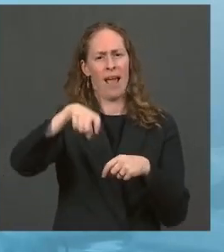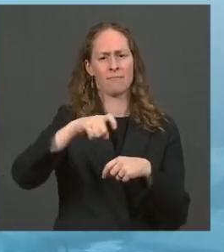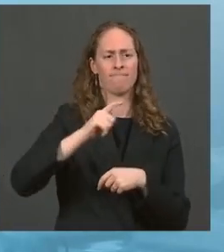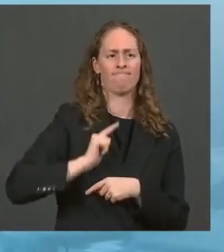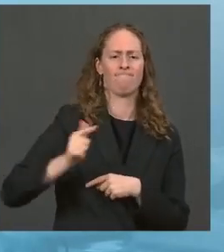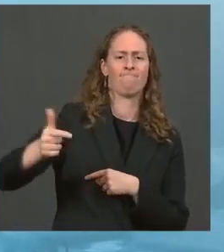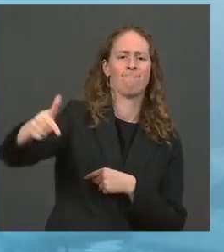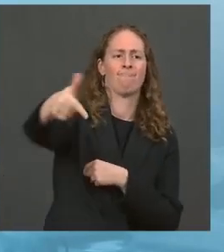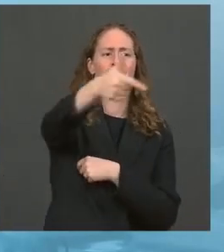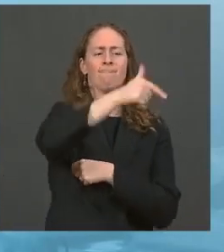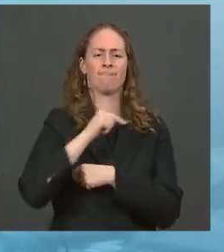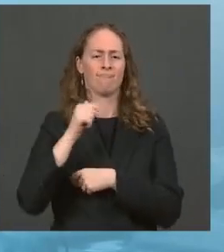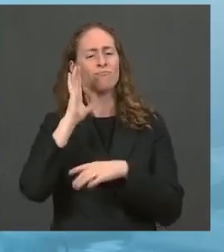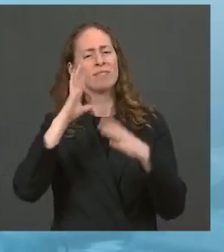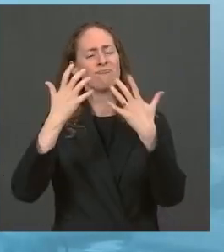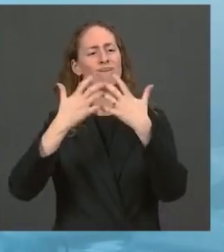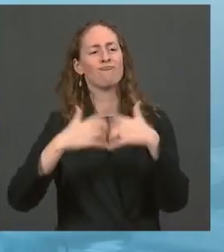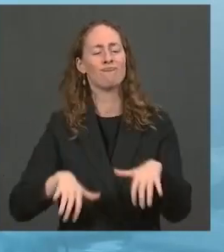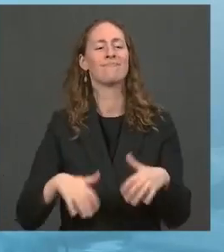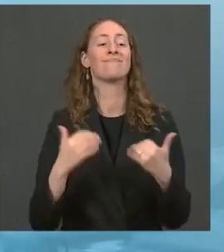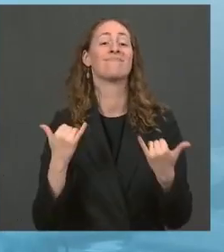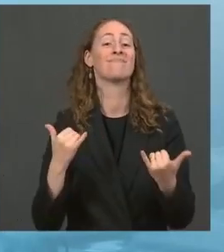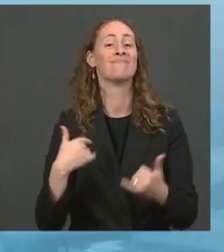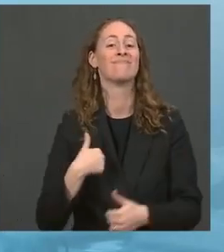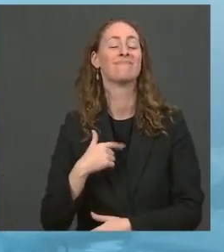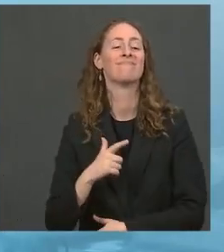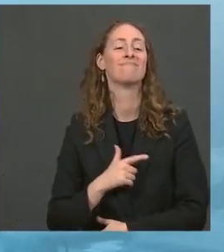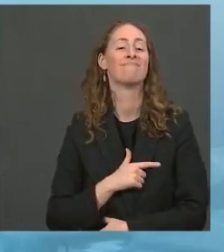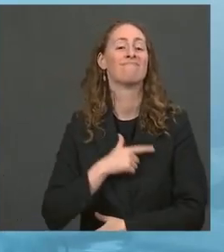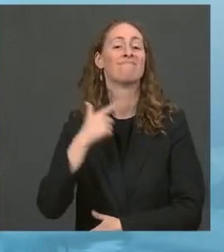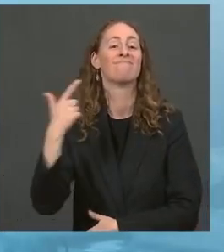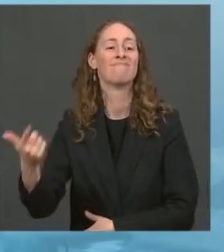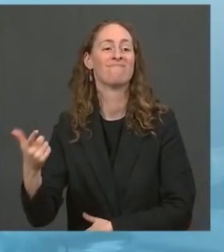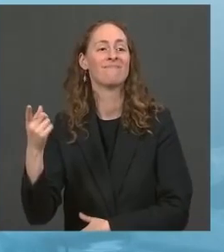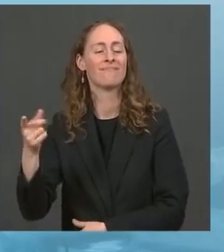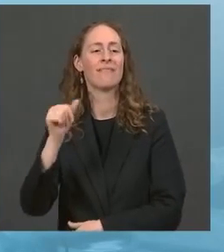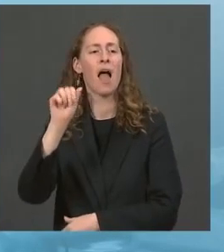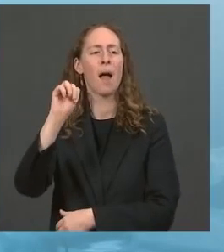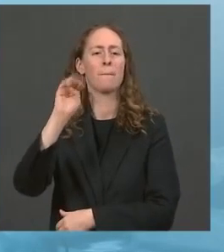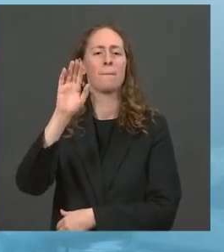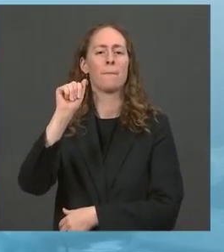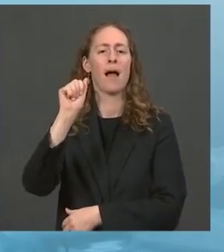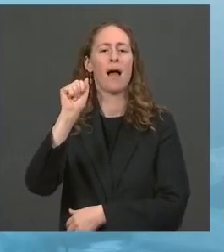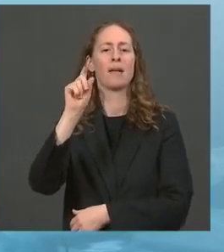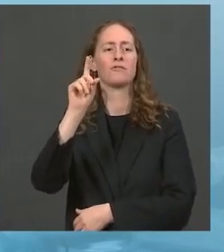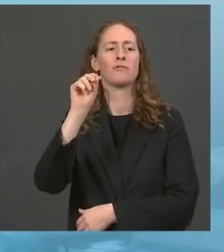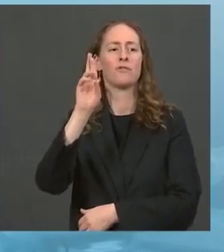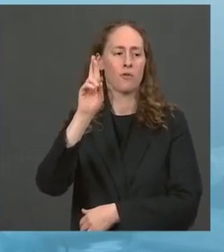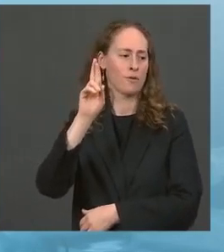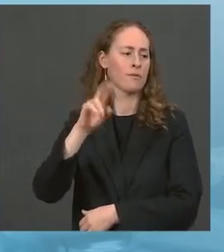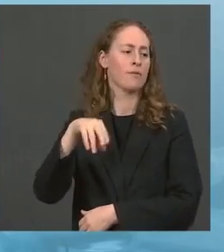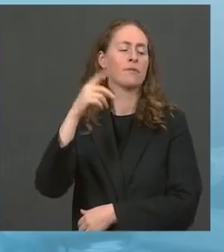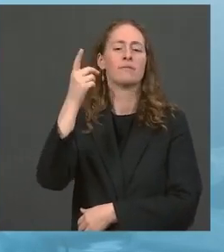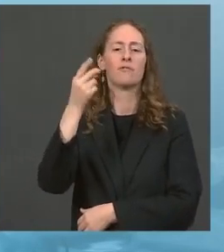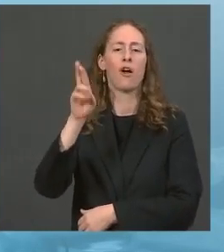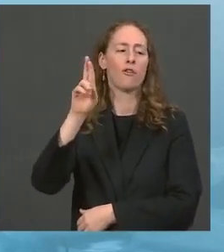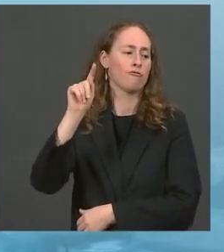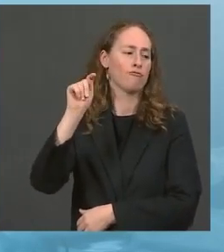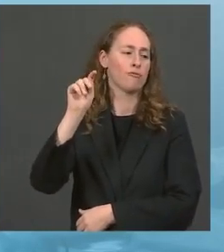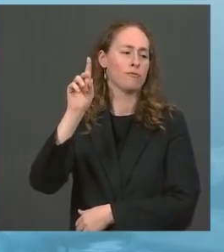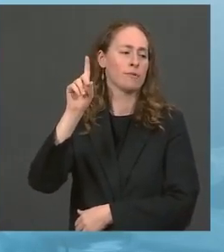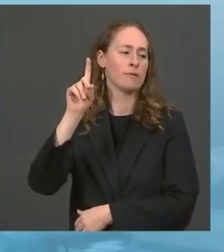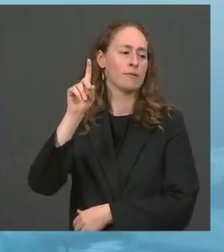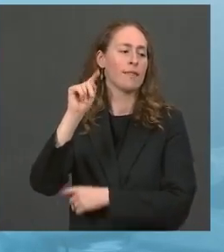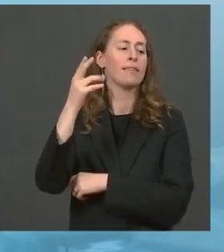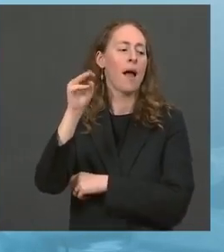will. And now I'd like to turn this over to Ambassador Thomas Greenfield of the United Nations. And I want to